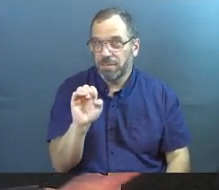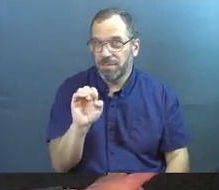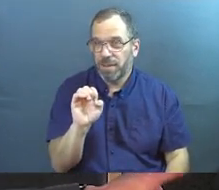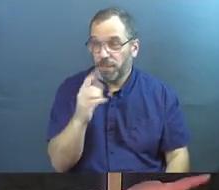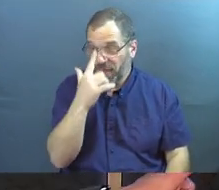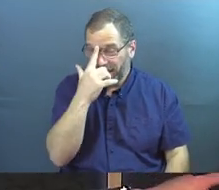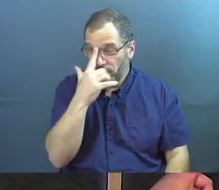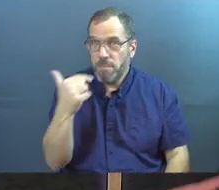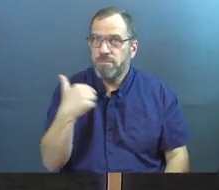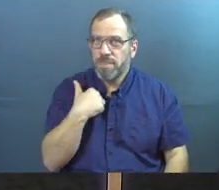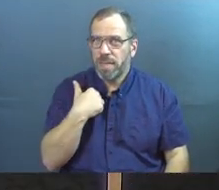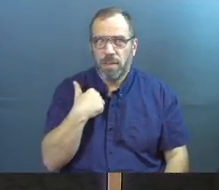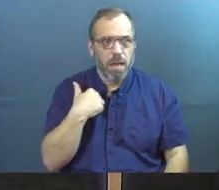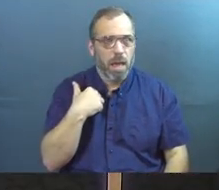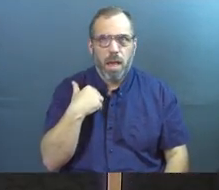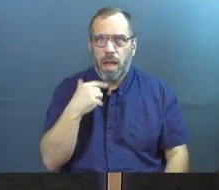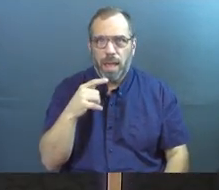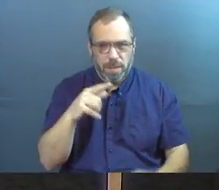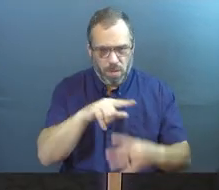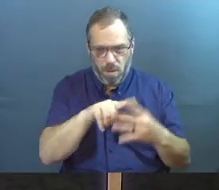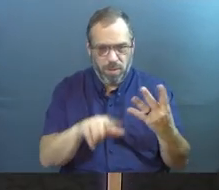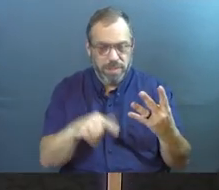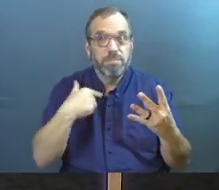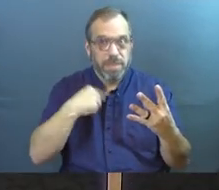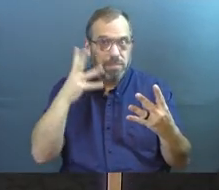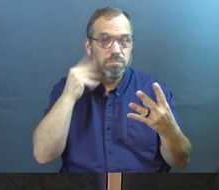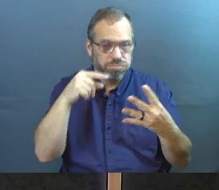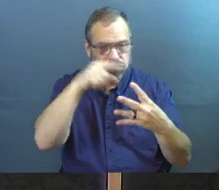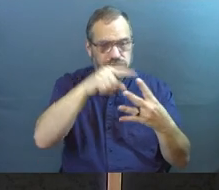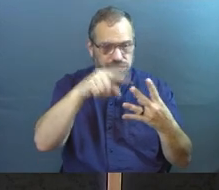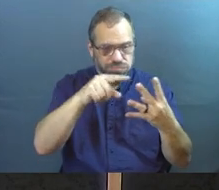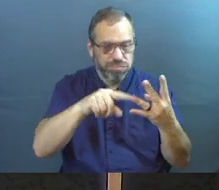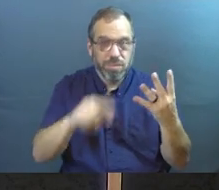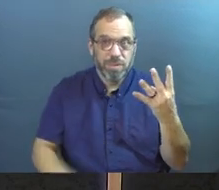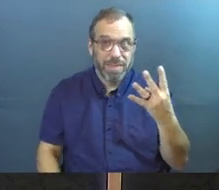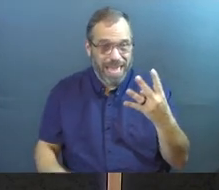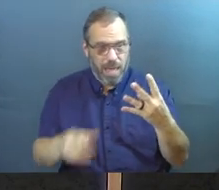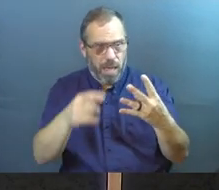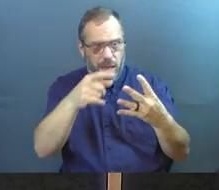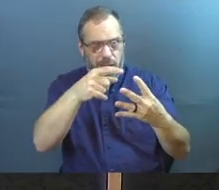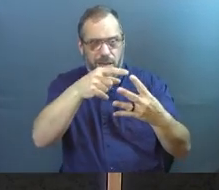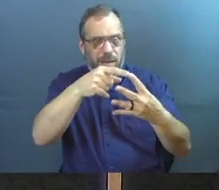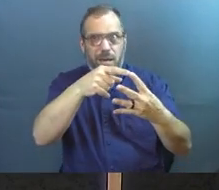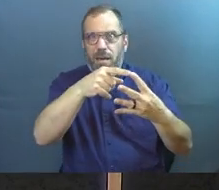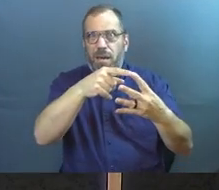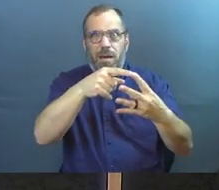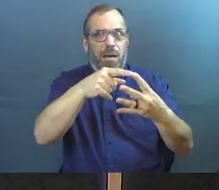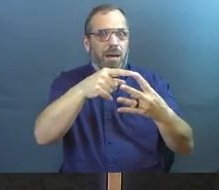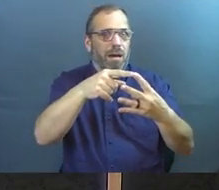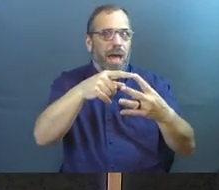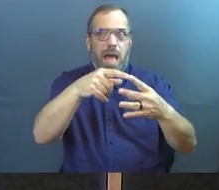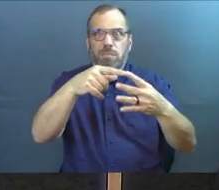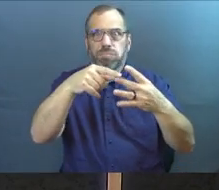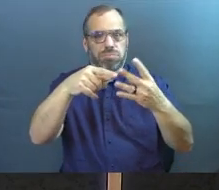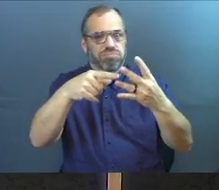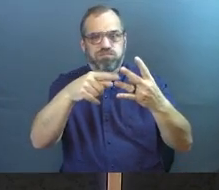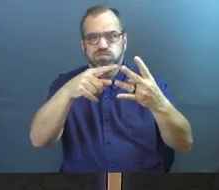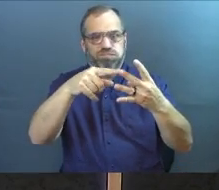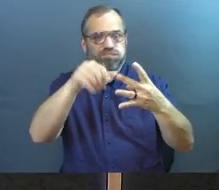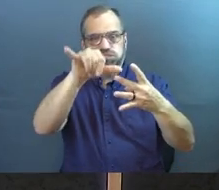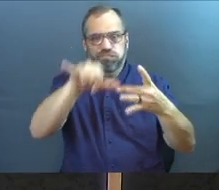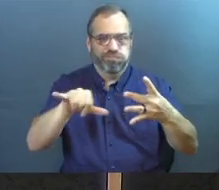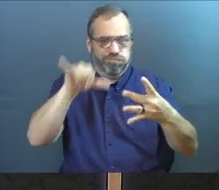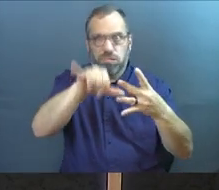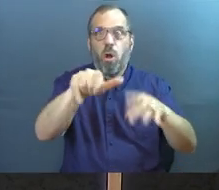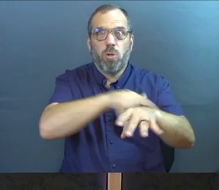Because I've spent time in every single one of these. And some of these categories, I've been there a really long time, longer than I